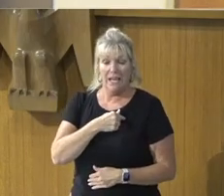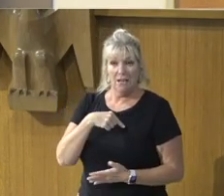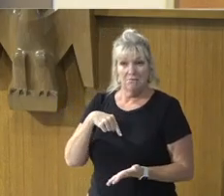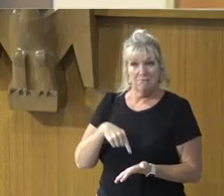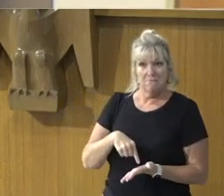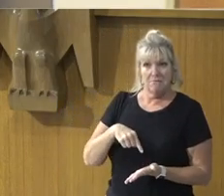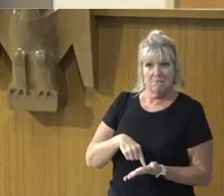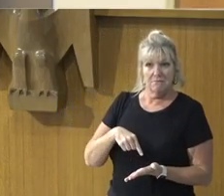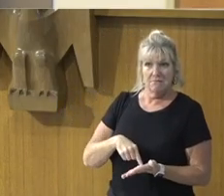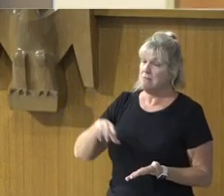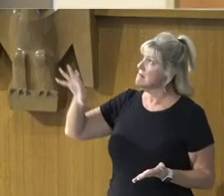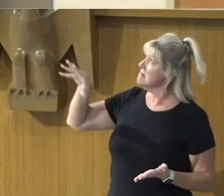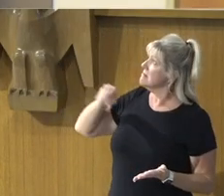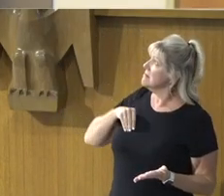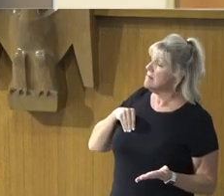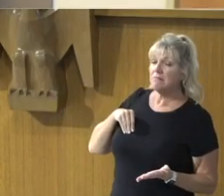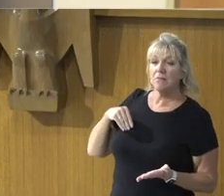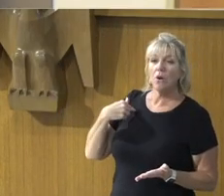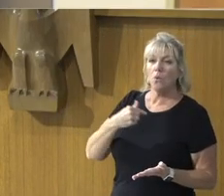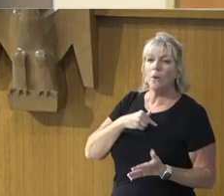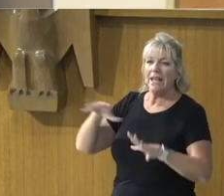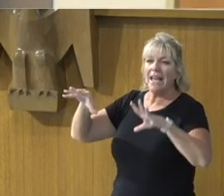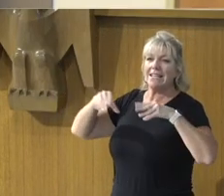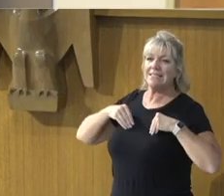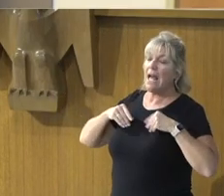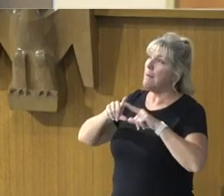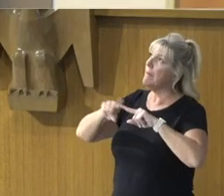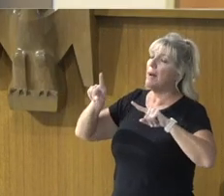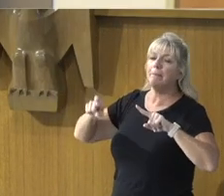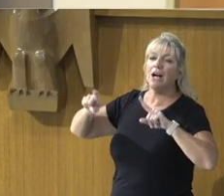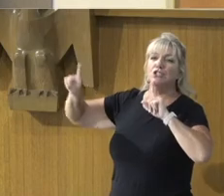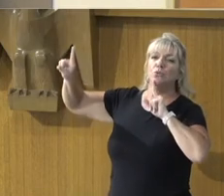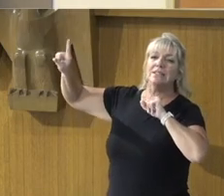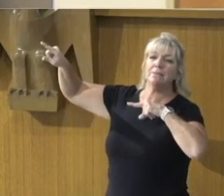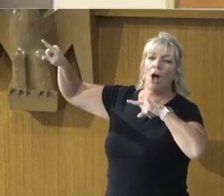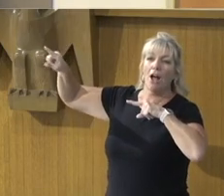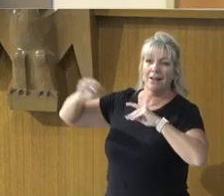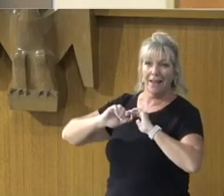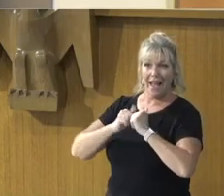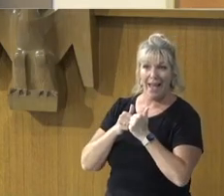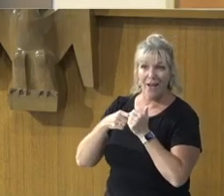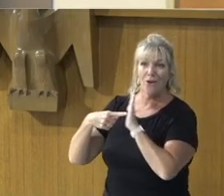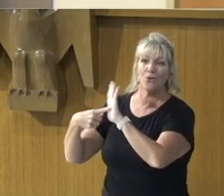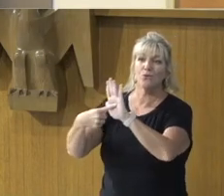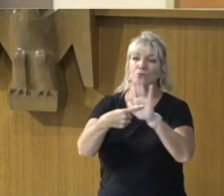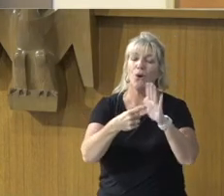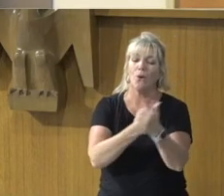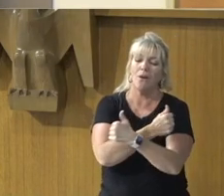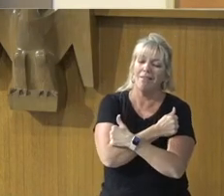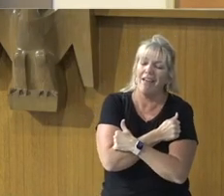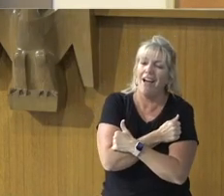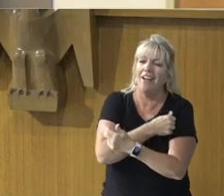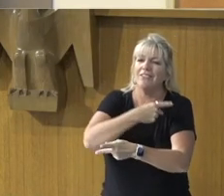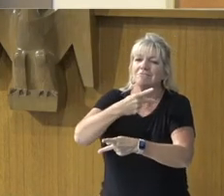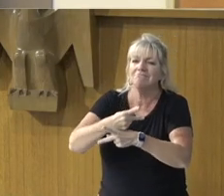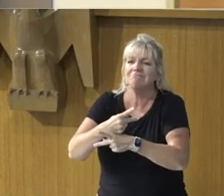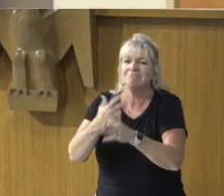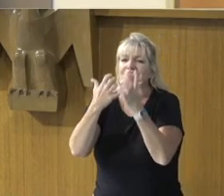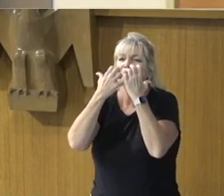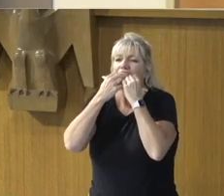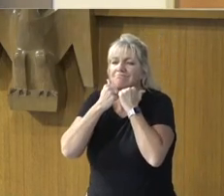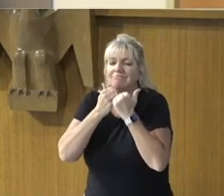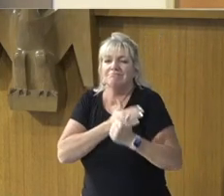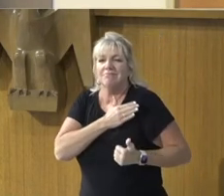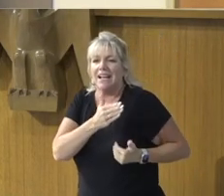responding to it, Responding to it, By doing all the love, Care, And kindliness, Which we were